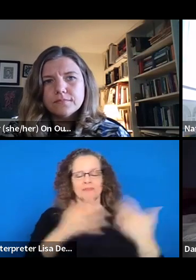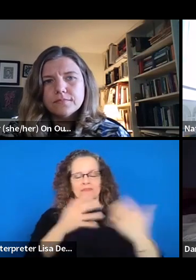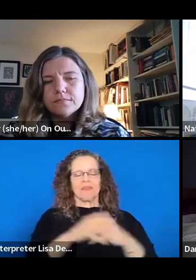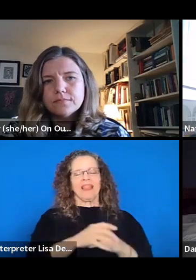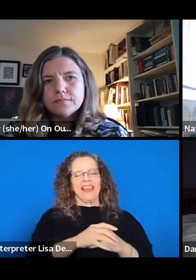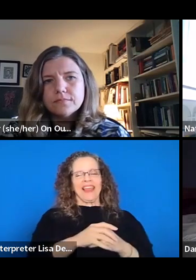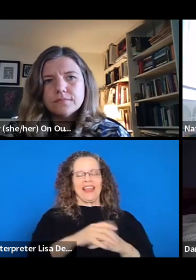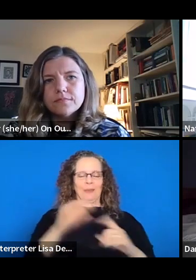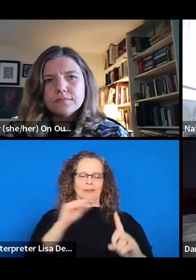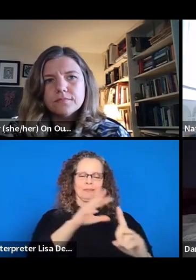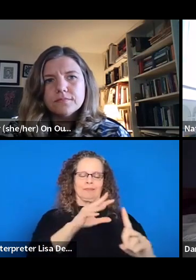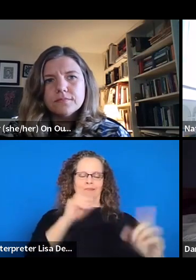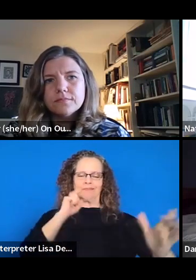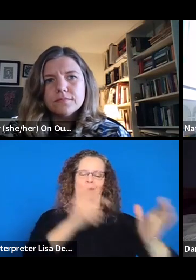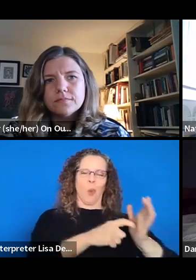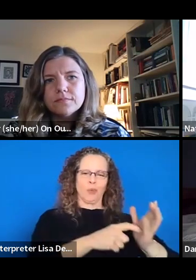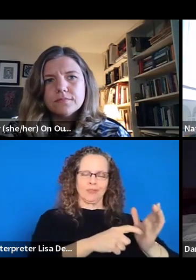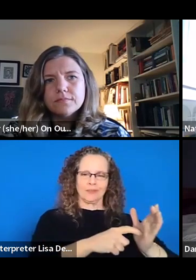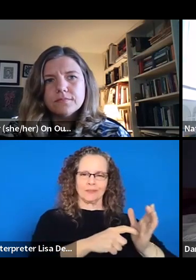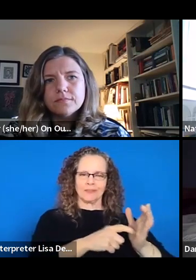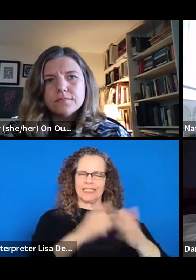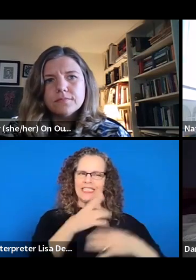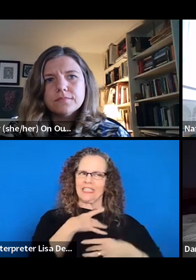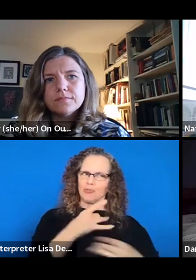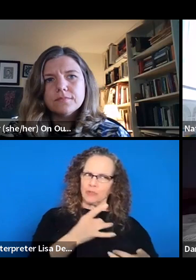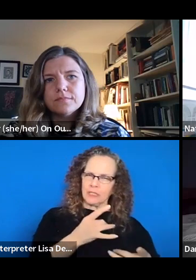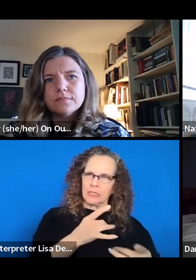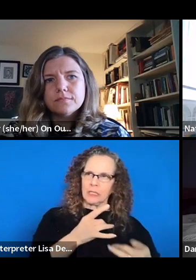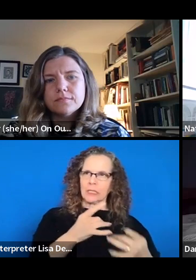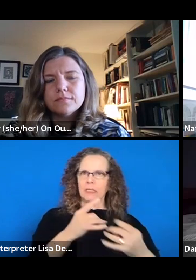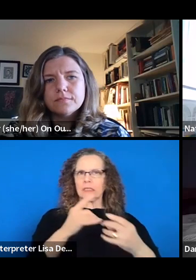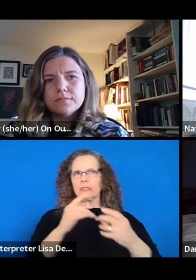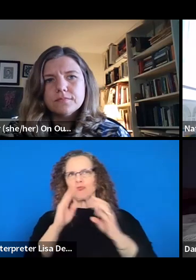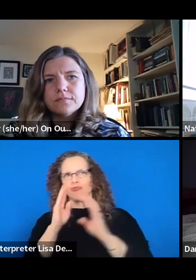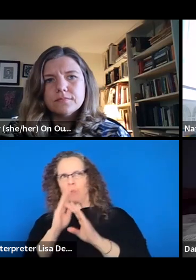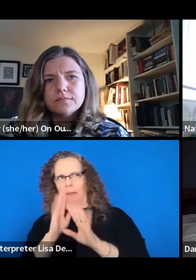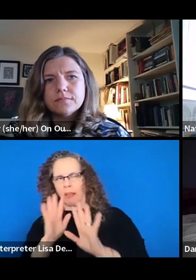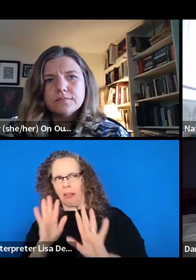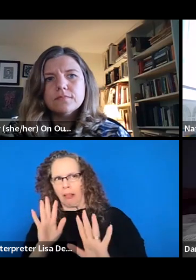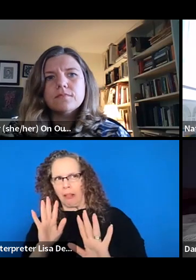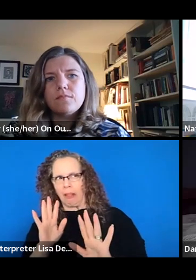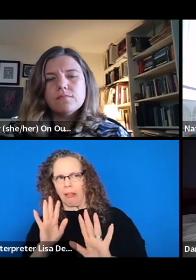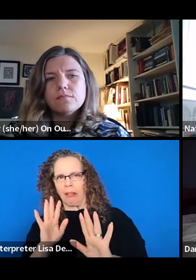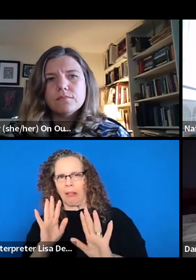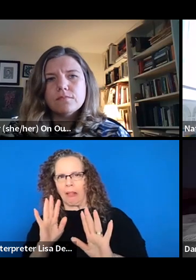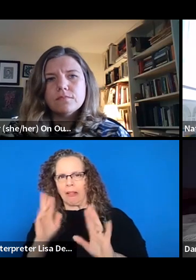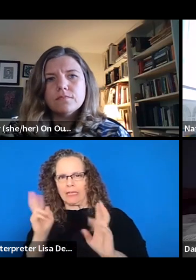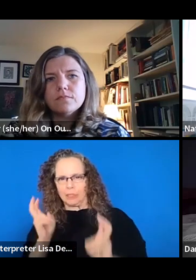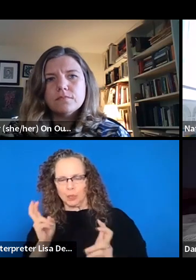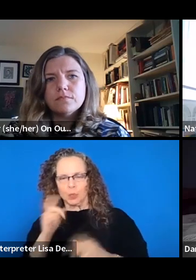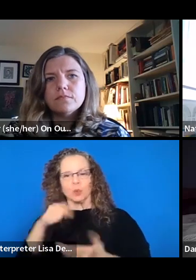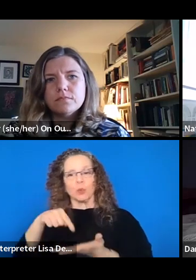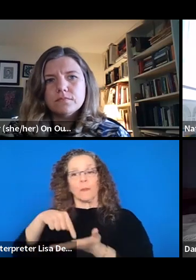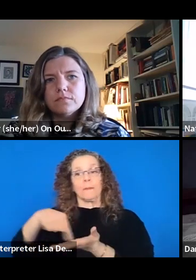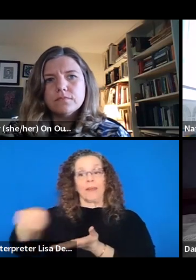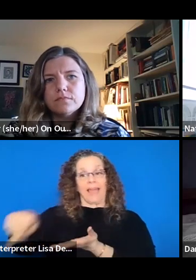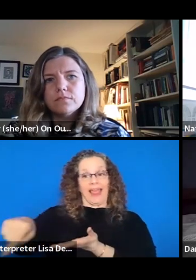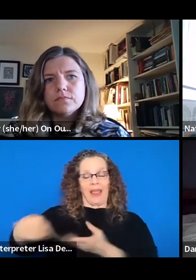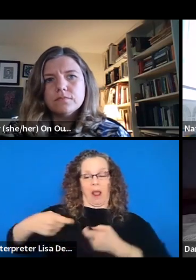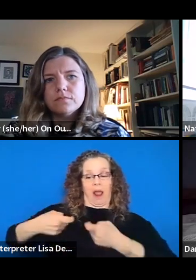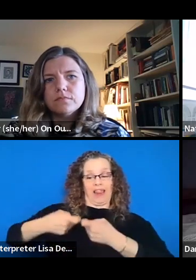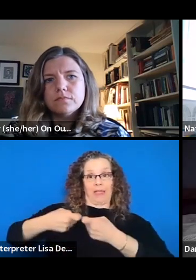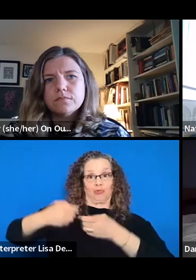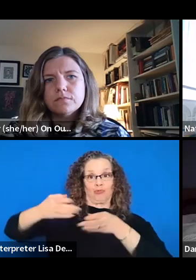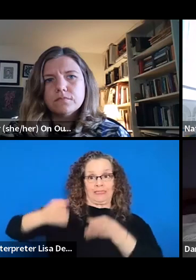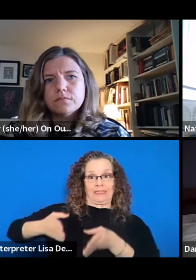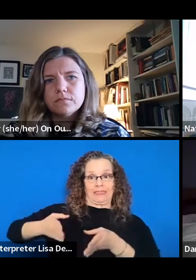sort of development, which is in an effort to compensate electricians at a more equitable rate, which this